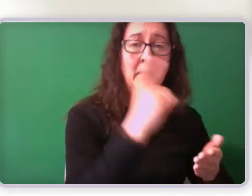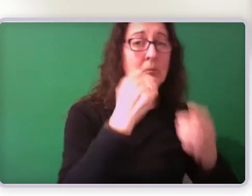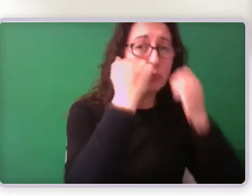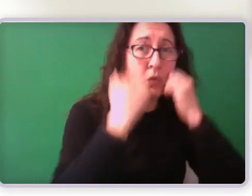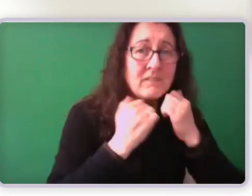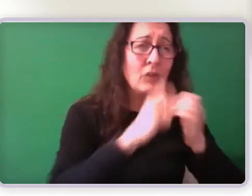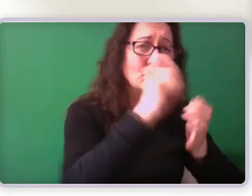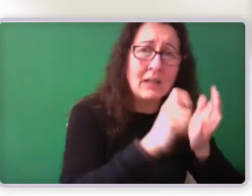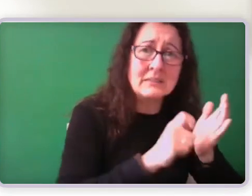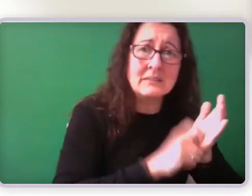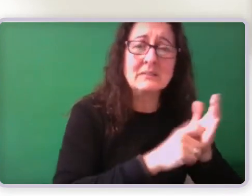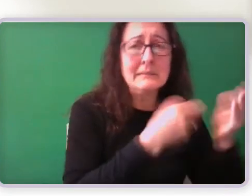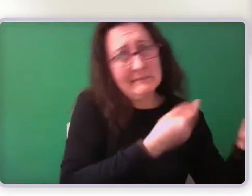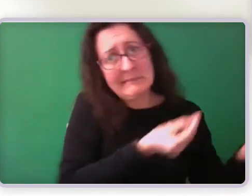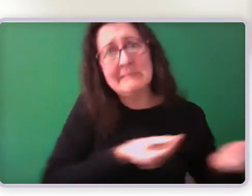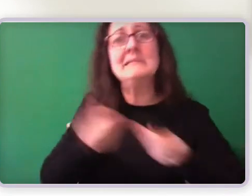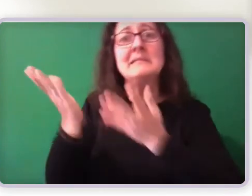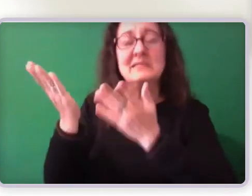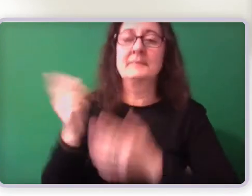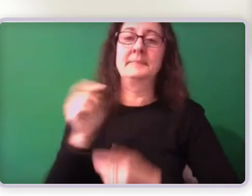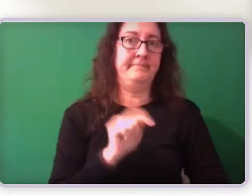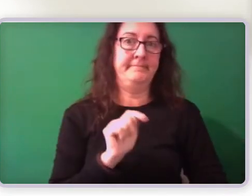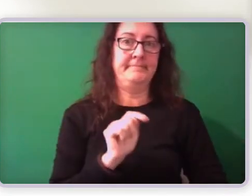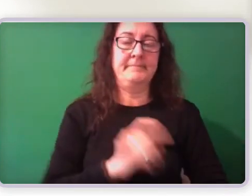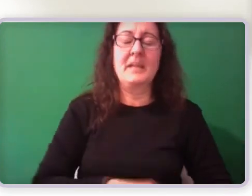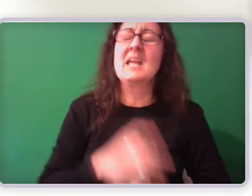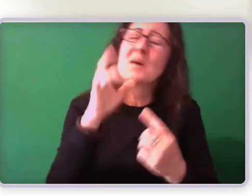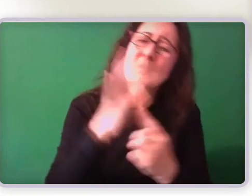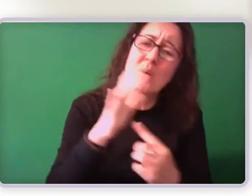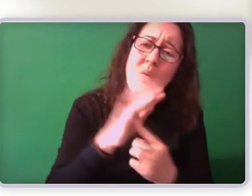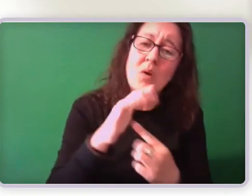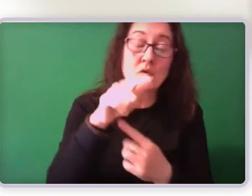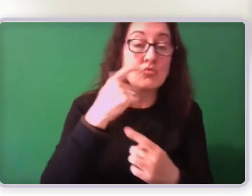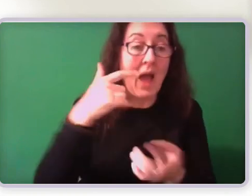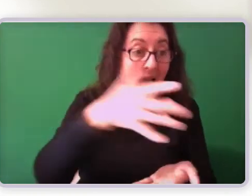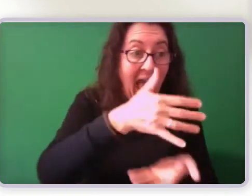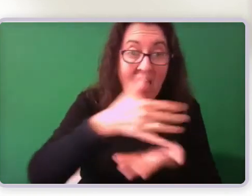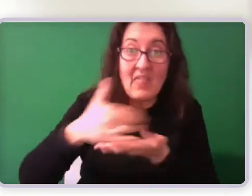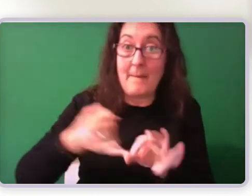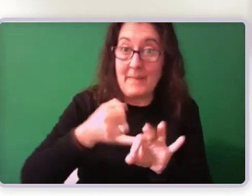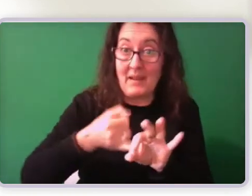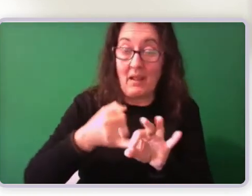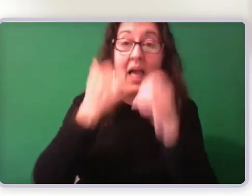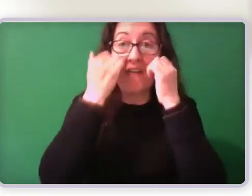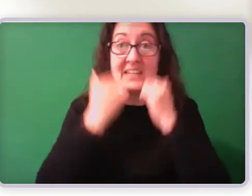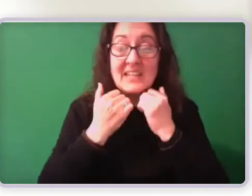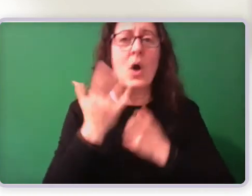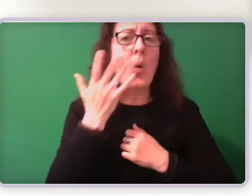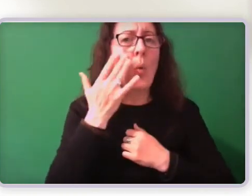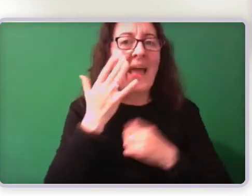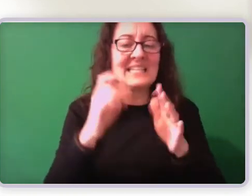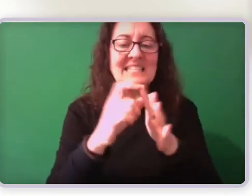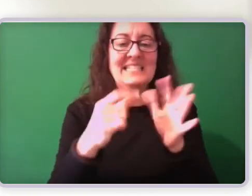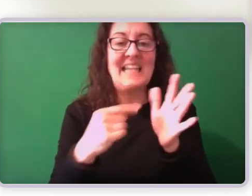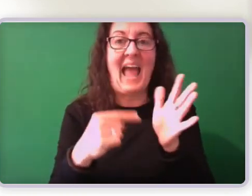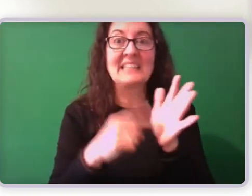It's important to note that when gathering medical evidence, the date of the application and the 13 weeks following